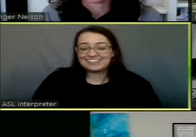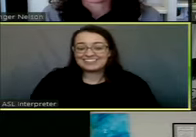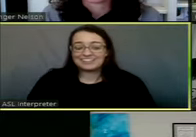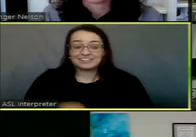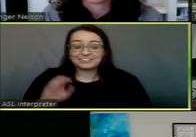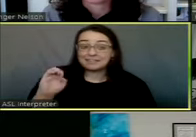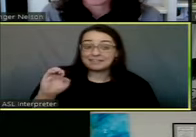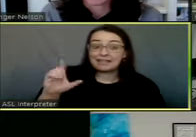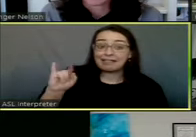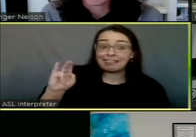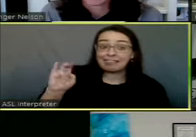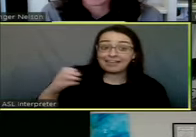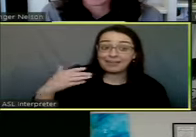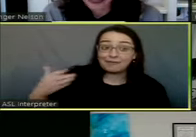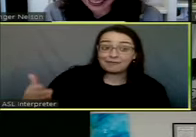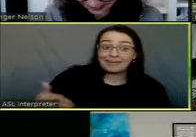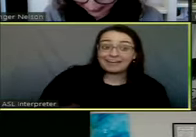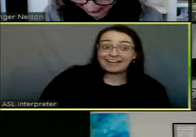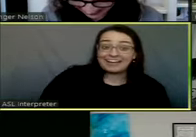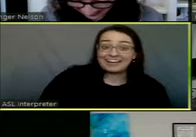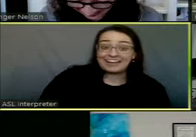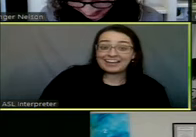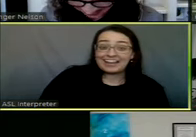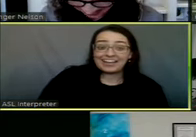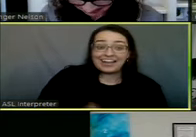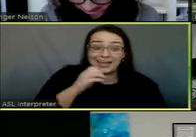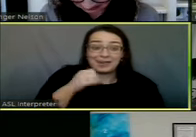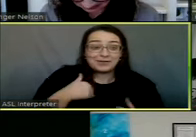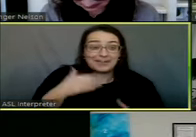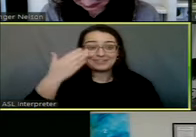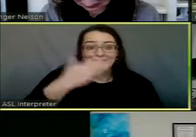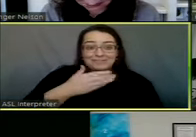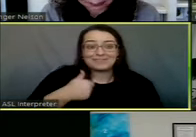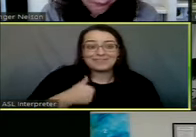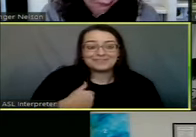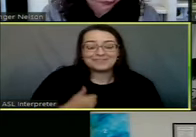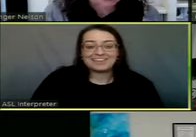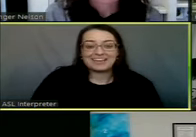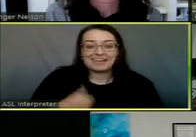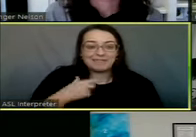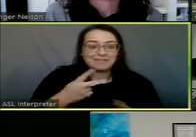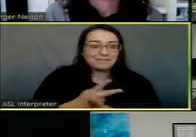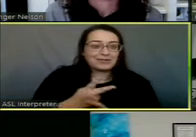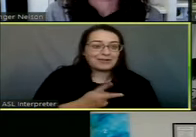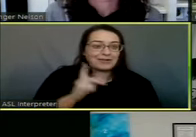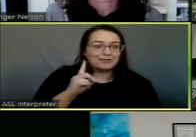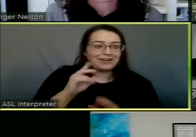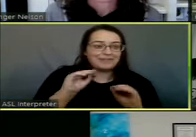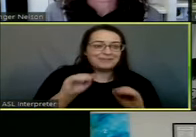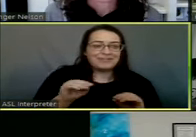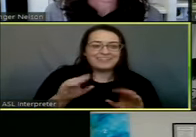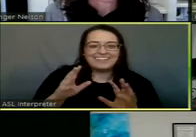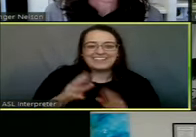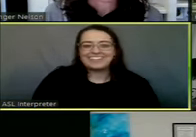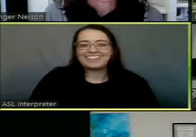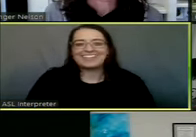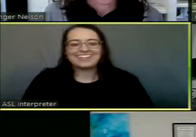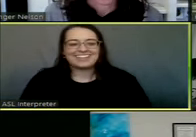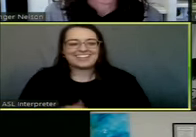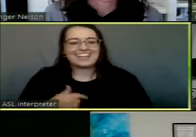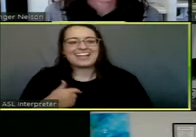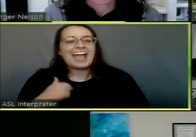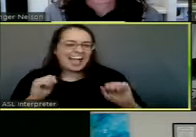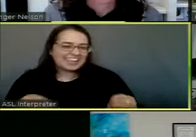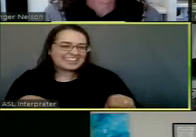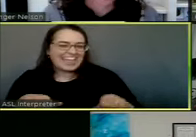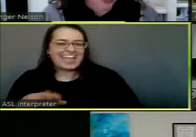Elaine, you want to go ahead? Because I don't have it sitting in front of me right now. I've got to figure out where I left it. I can do it, Mayor.